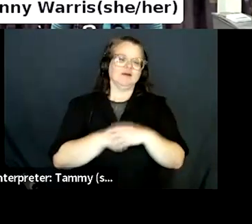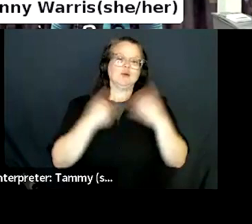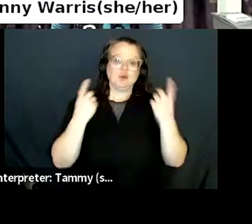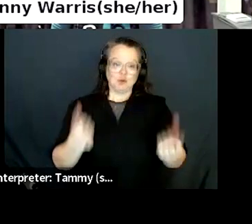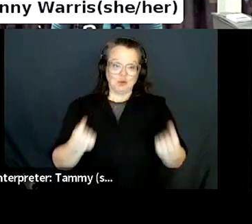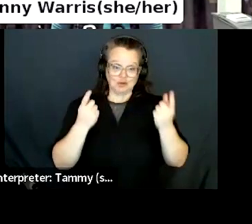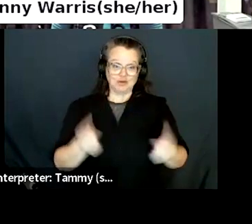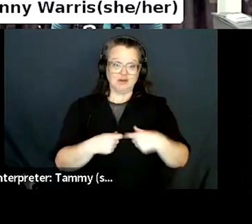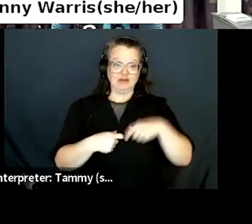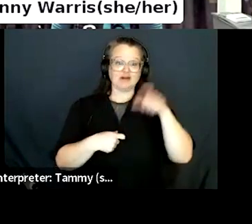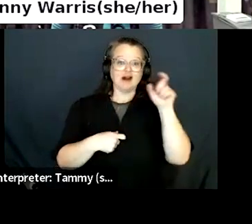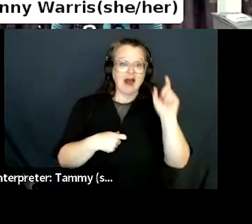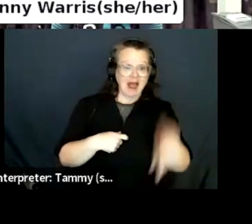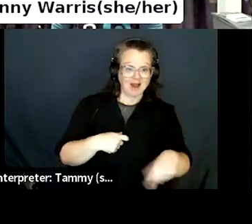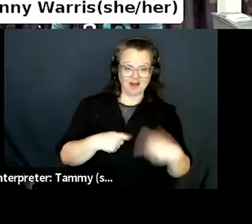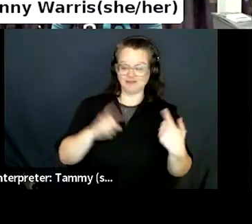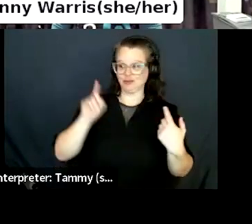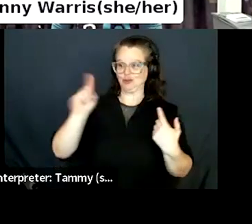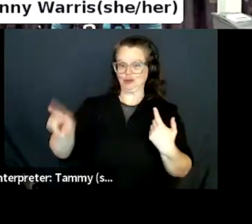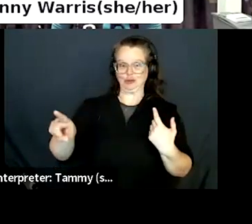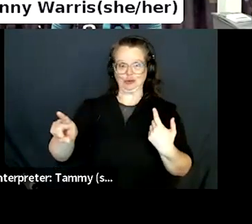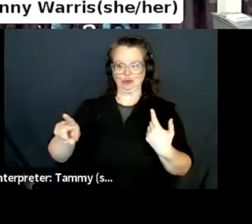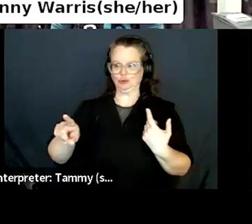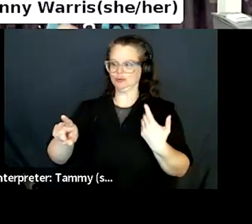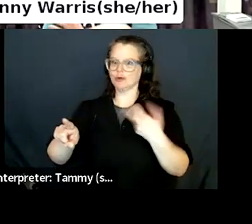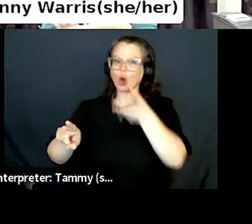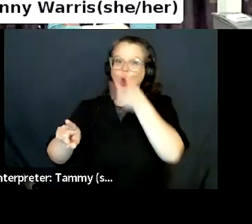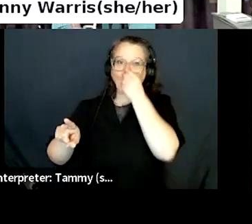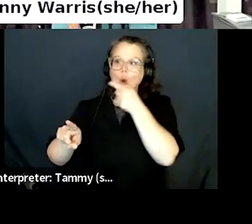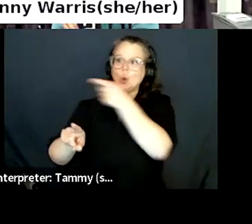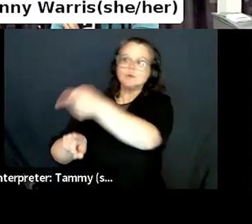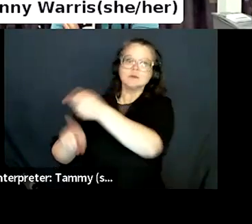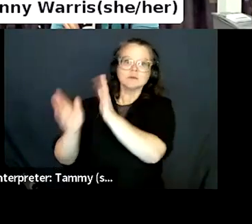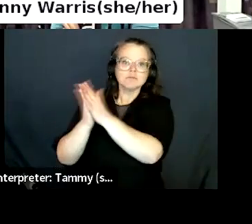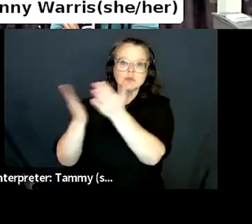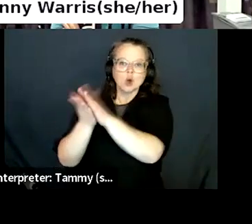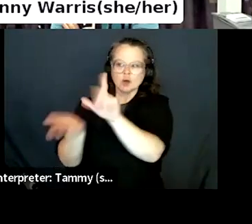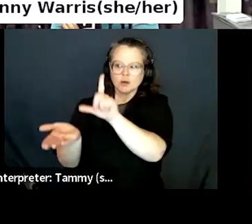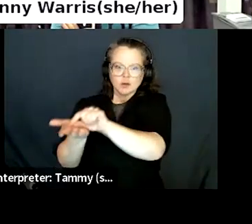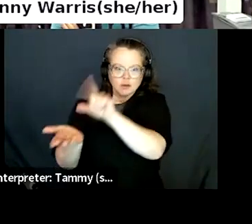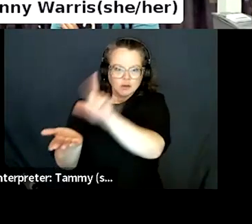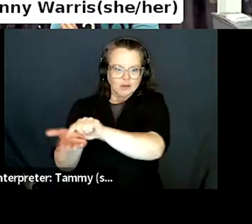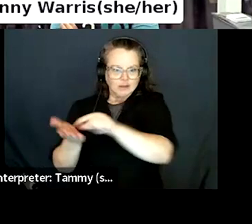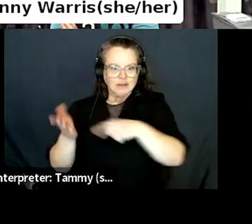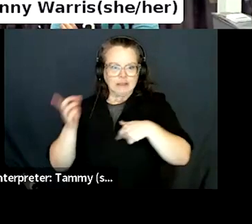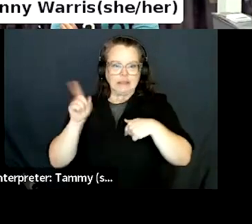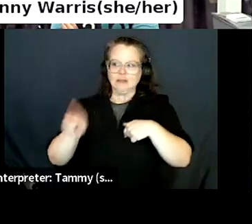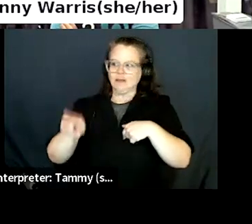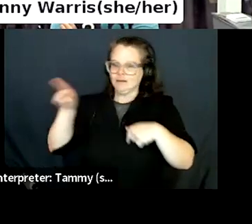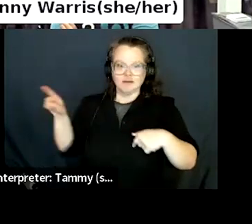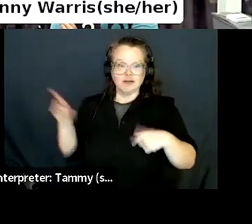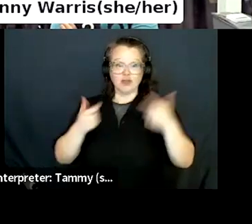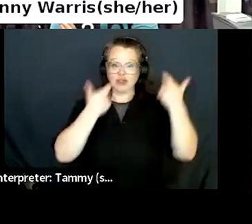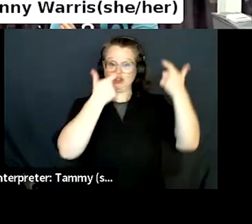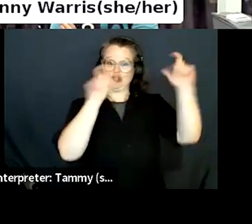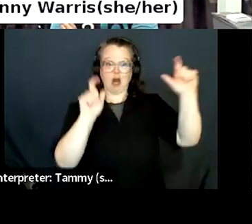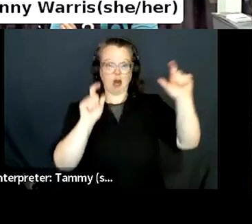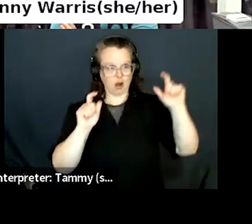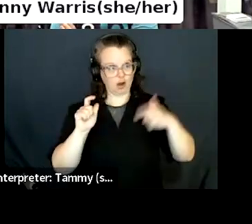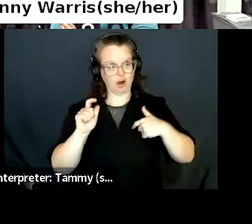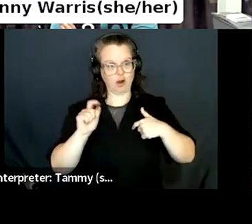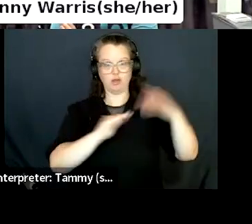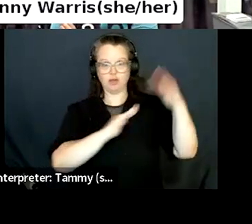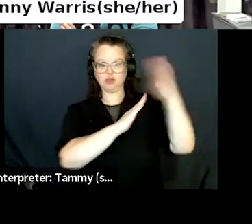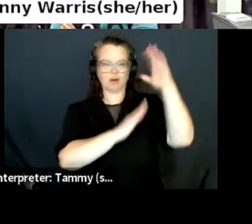not have accounts set up with some of the, the Canadian distribution. And when I would email and no one would get back to me and I was just like, I don't